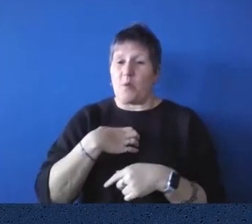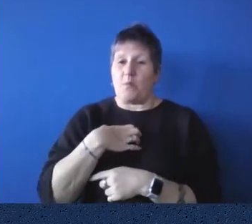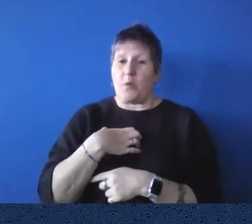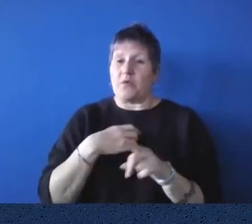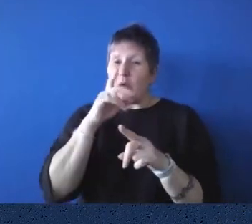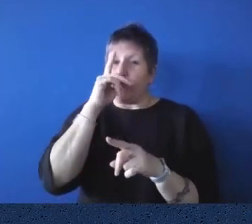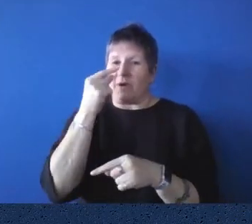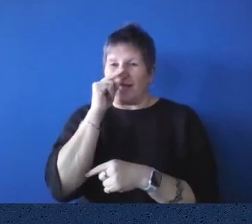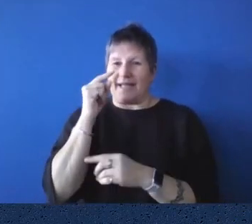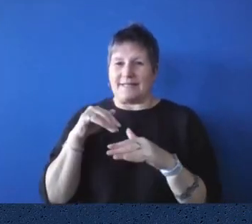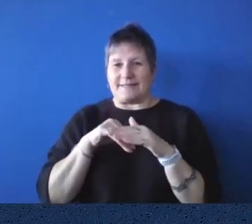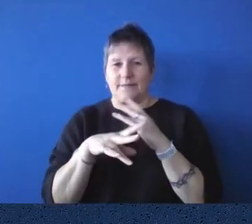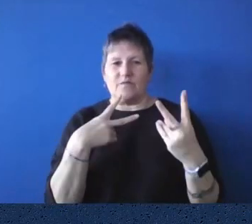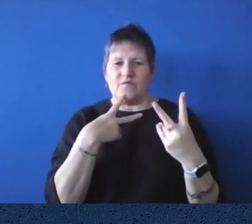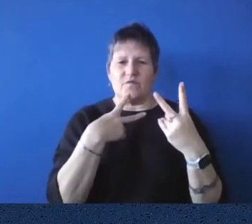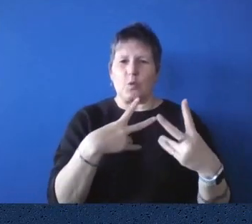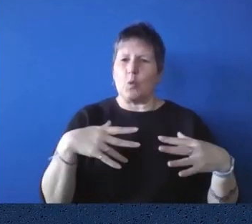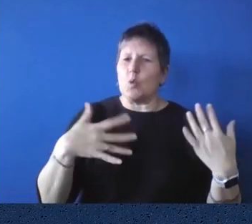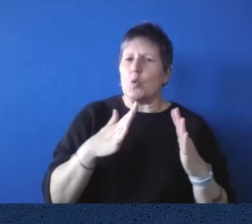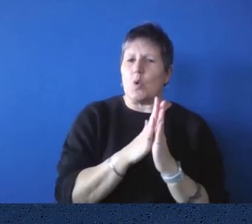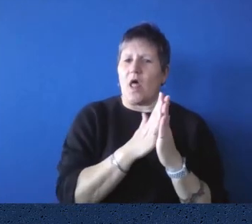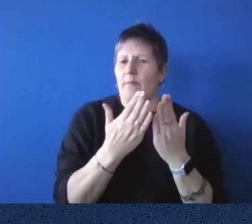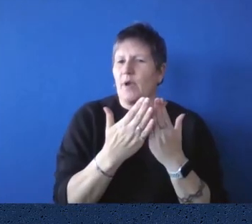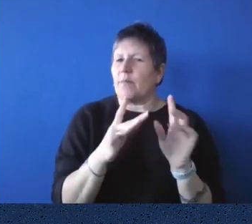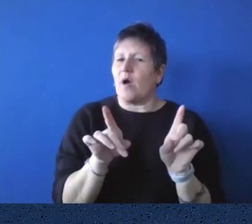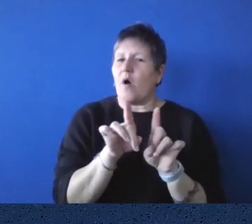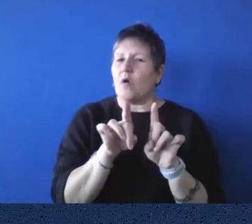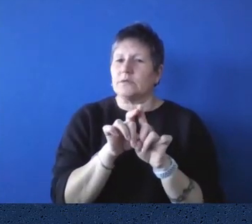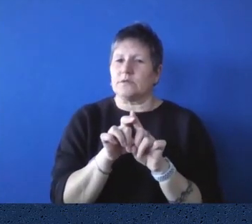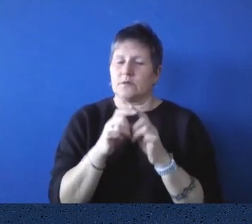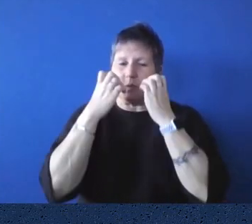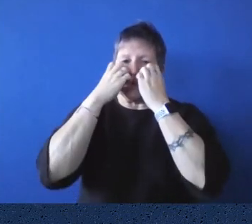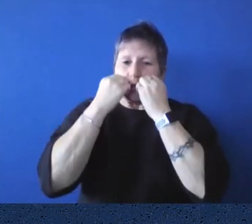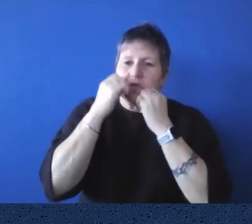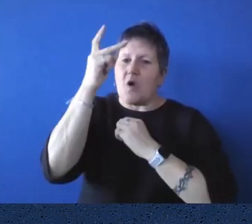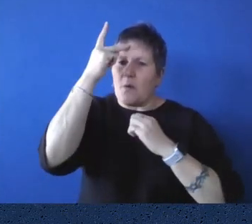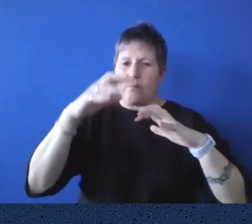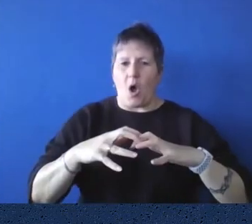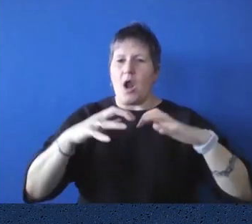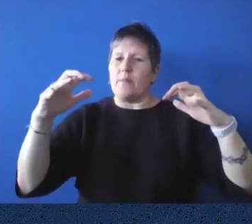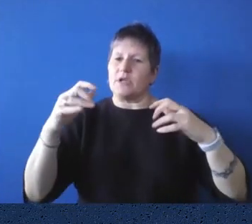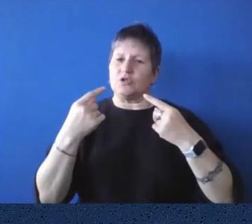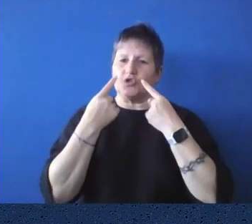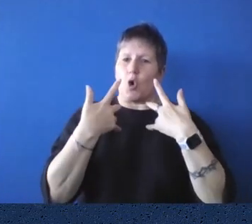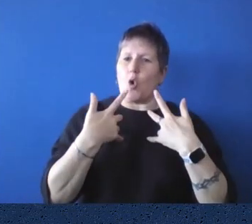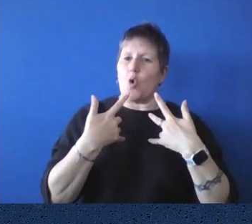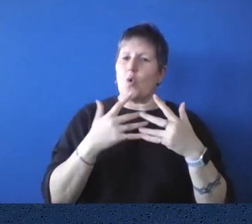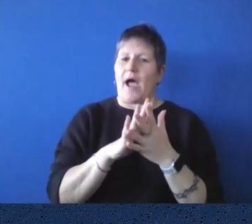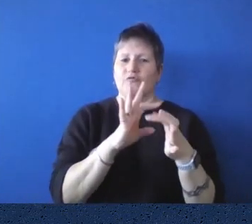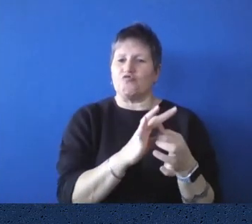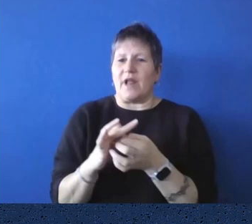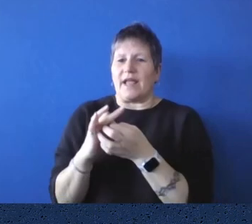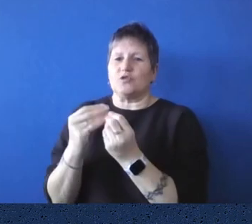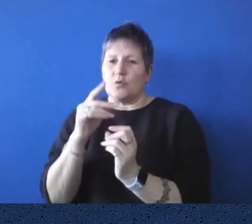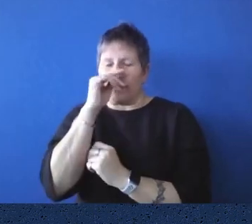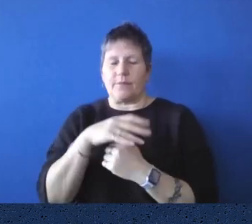what the library, but also parliament, what it represents to people. So how on a sort of day to day basis, an MP comes